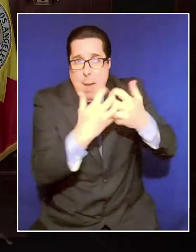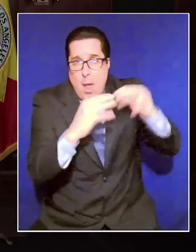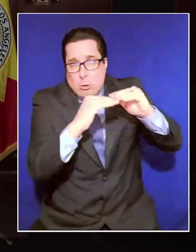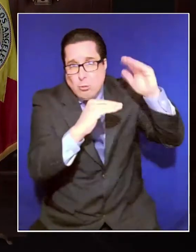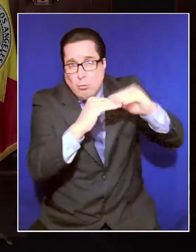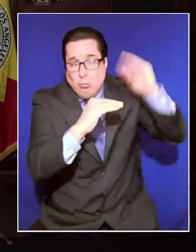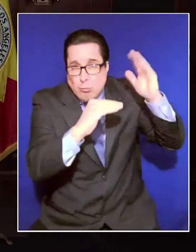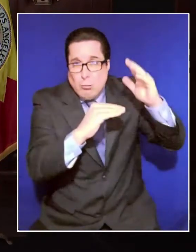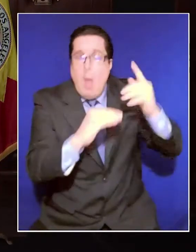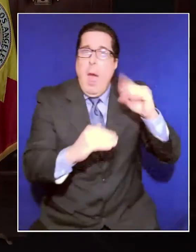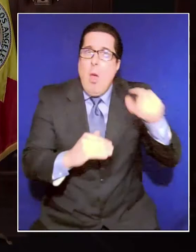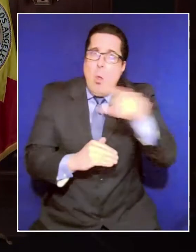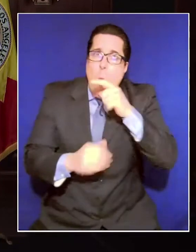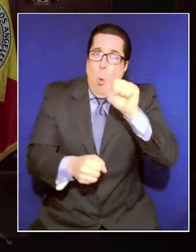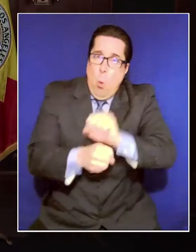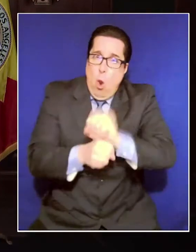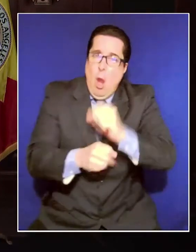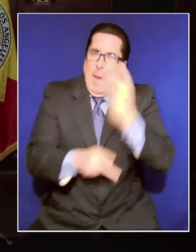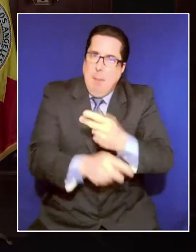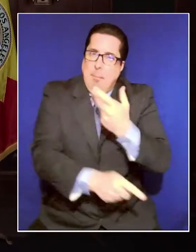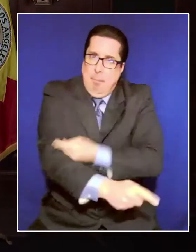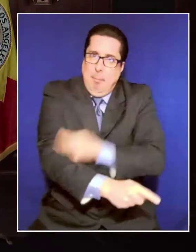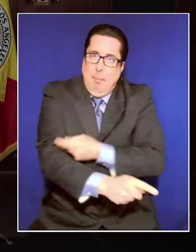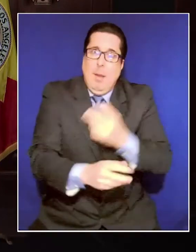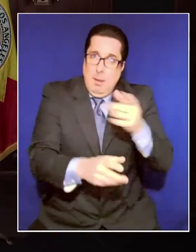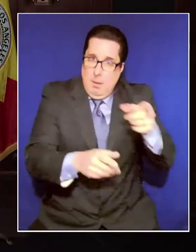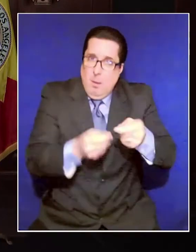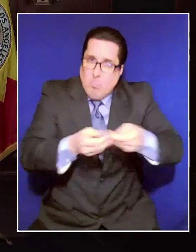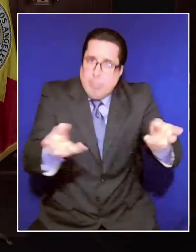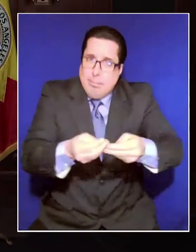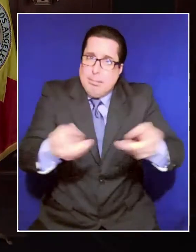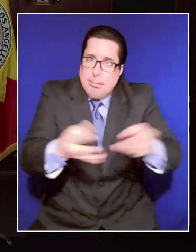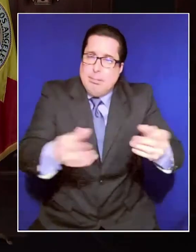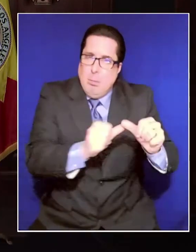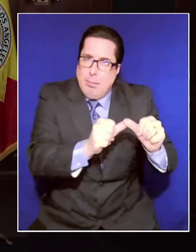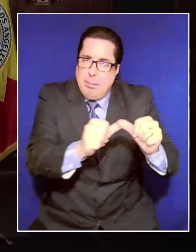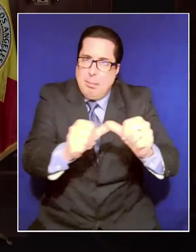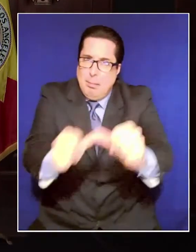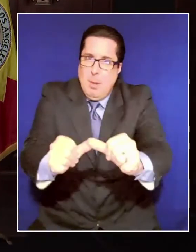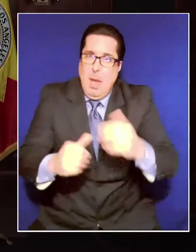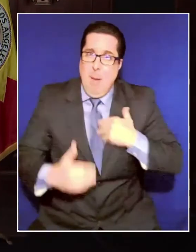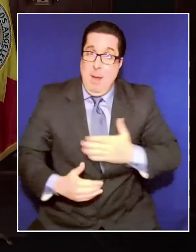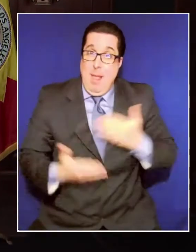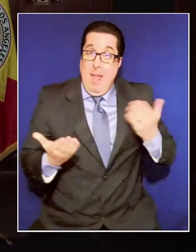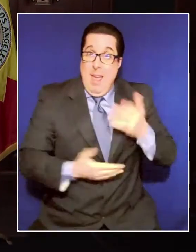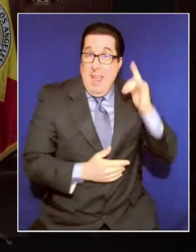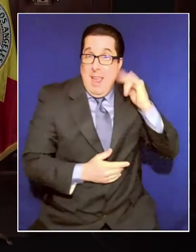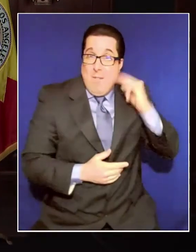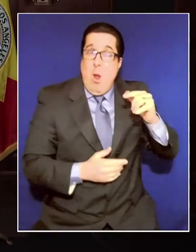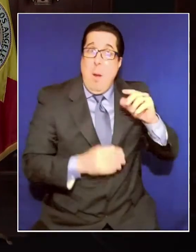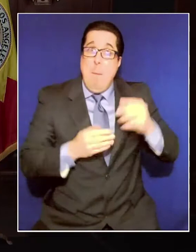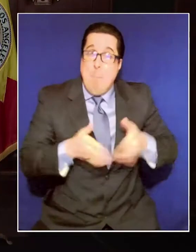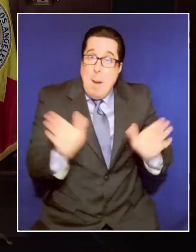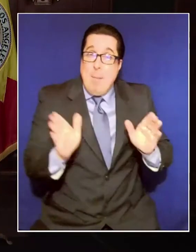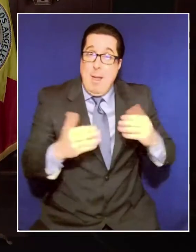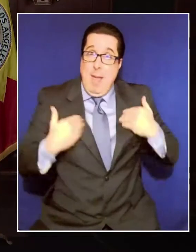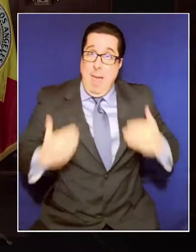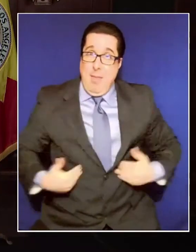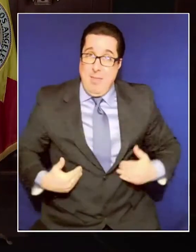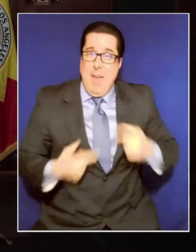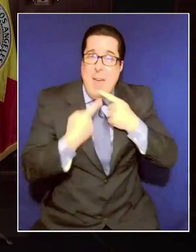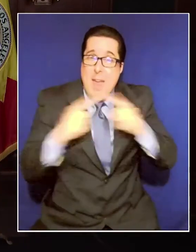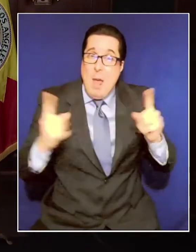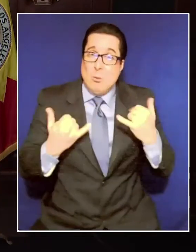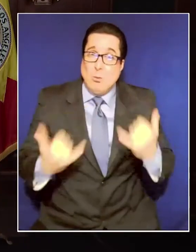that infrastructure up and running. And I'm glad that Los Angeles County Department of Public Health announced today that they will